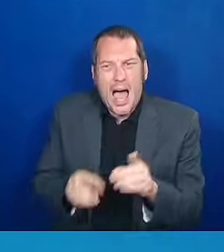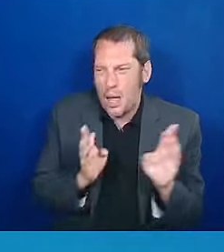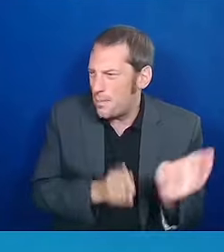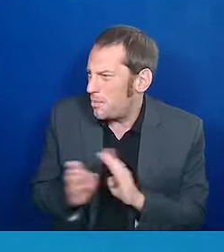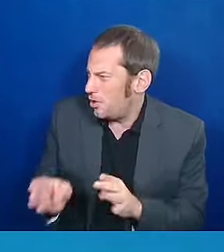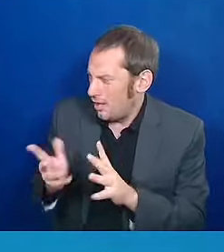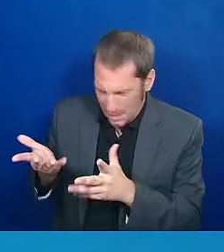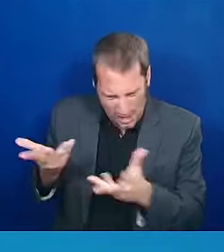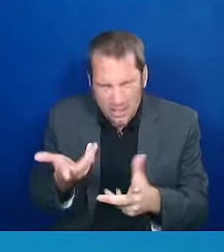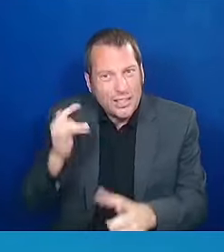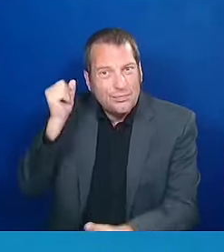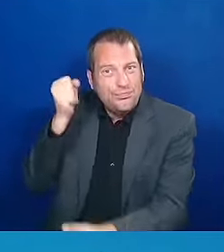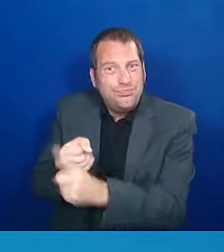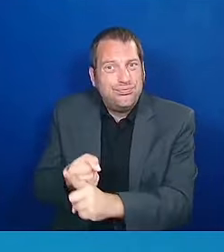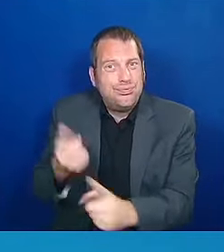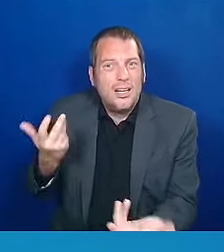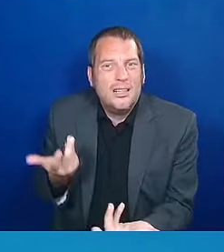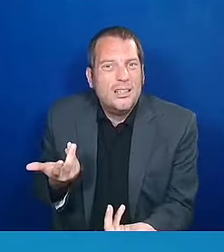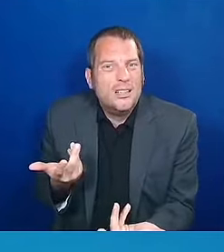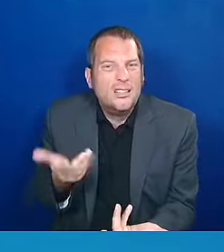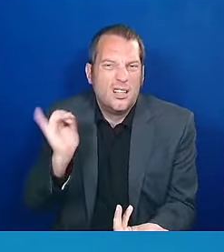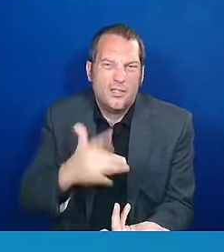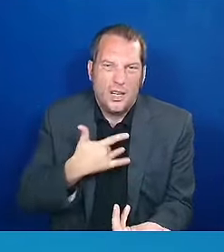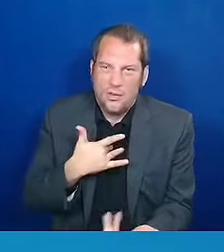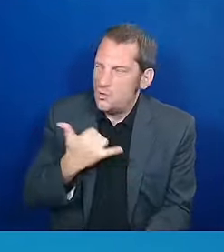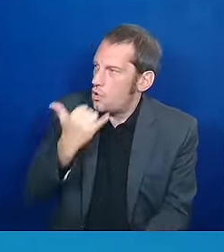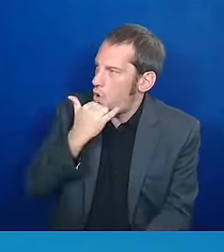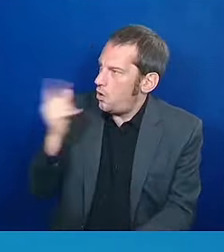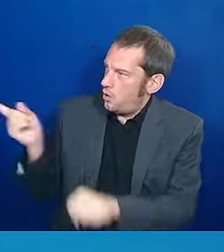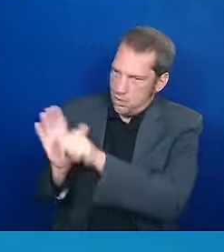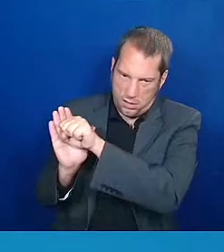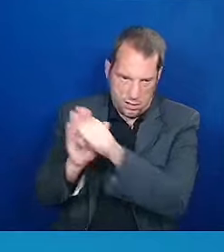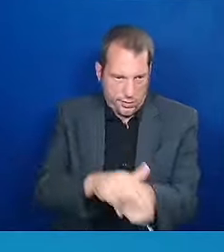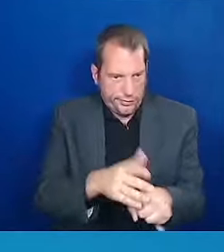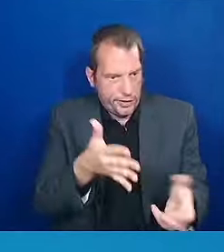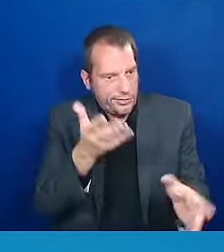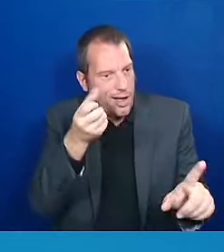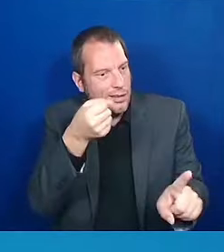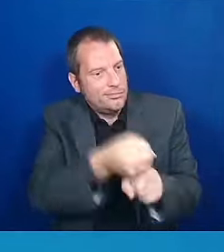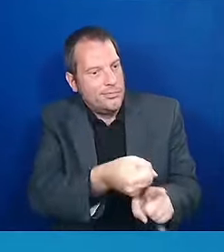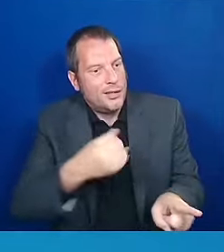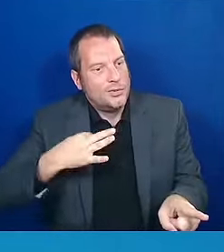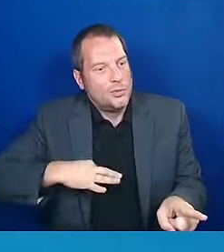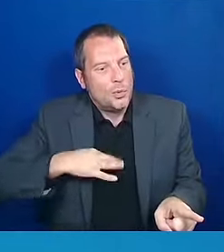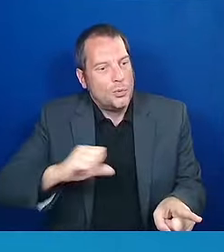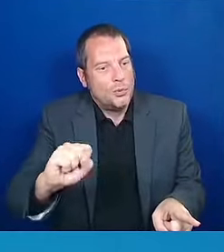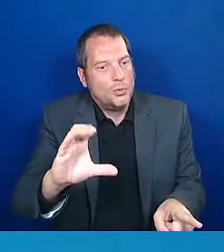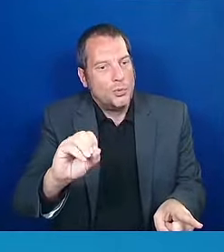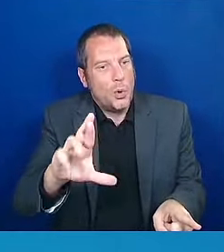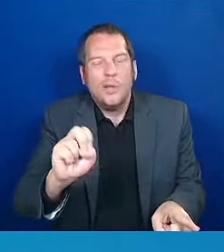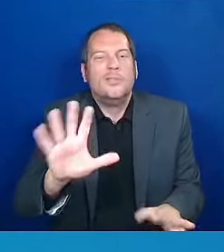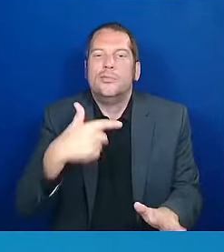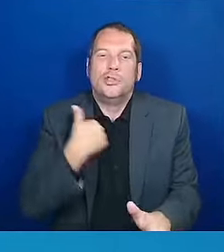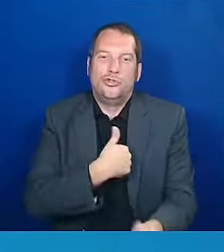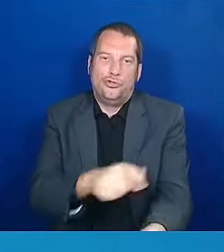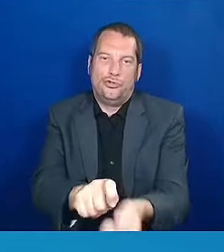realize the promise of America, we have addressed the longstanding crisis of maternal mortality.